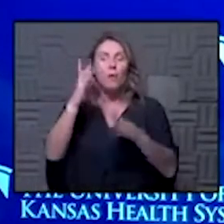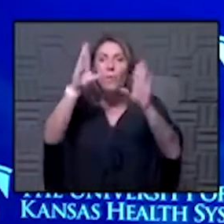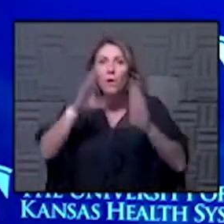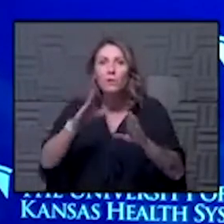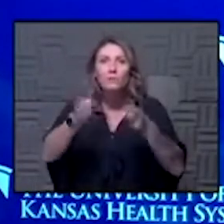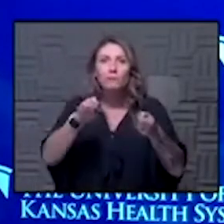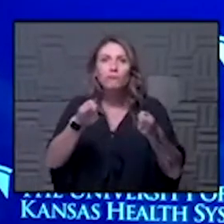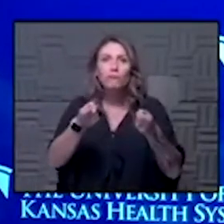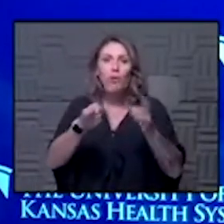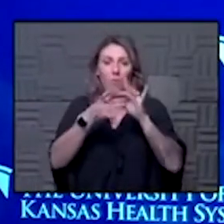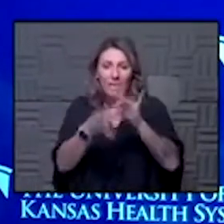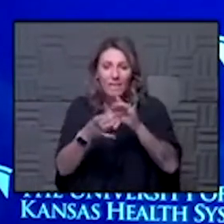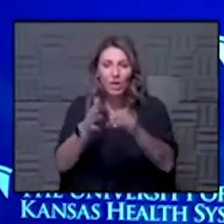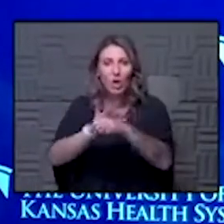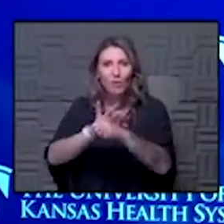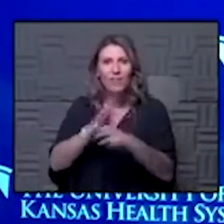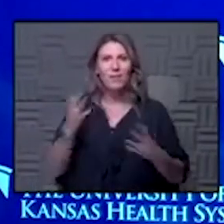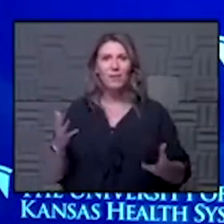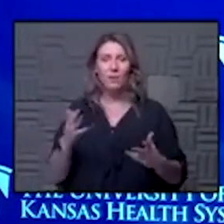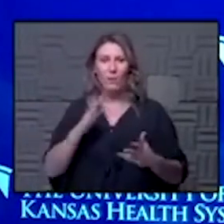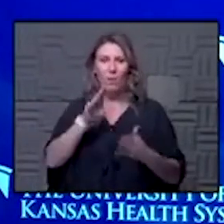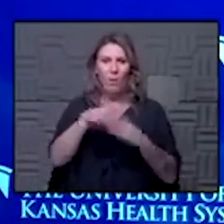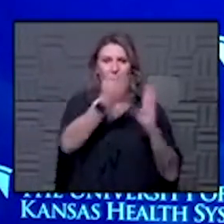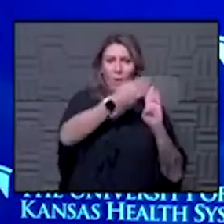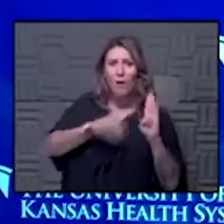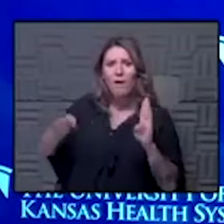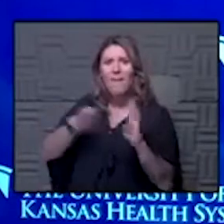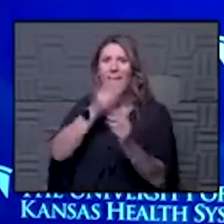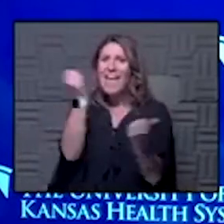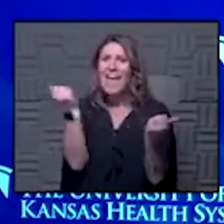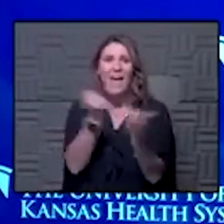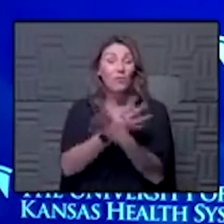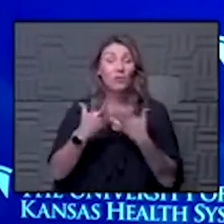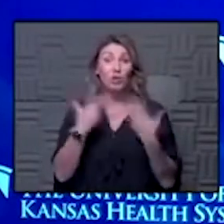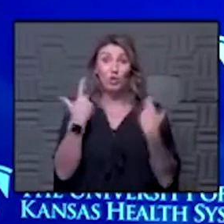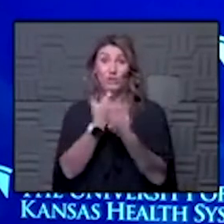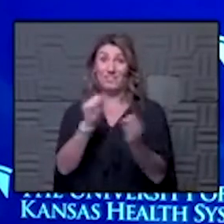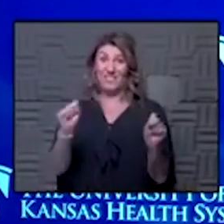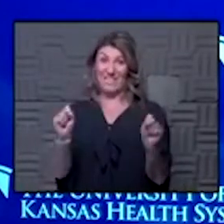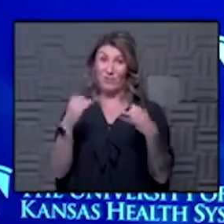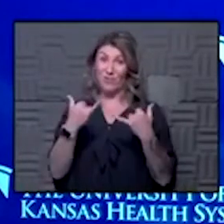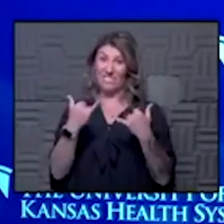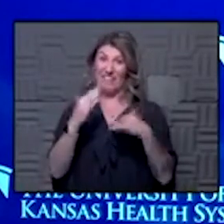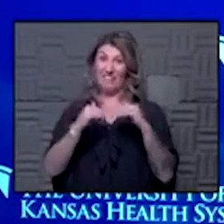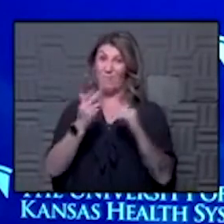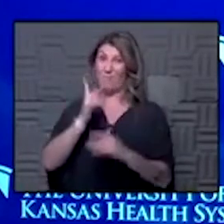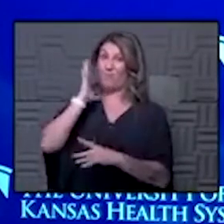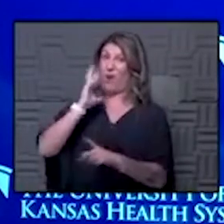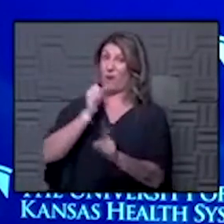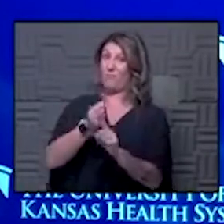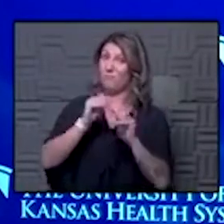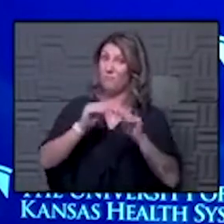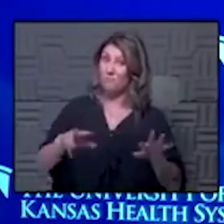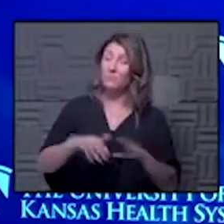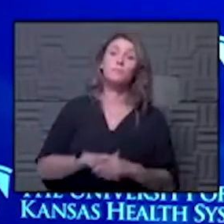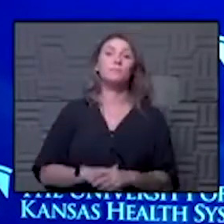difference across across all the spectrums and so i think you're actually safer in a hospital today than you were prior to the pandemic